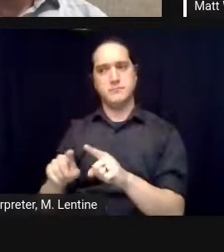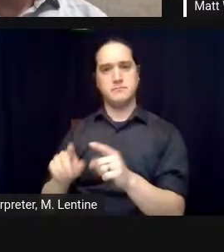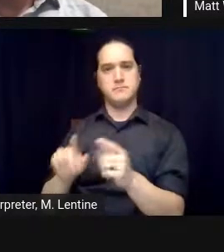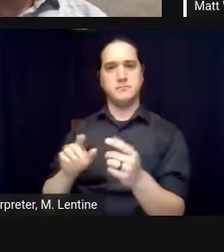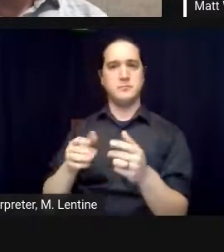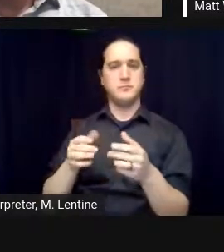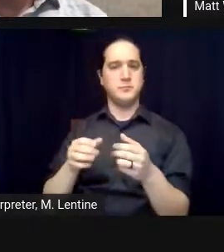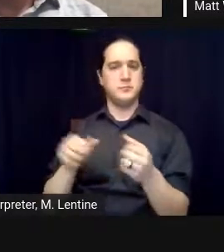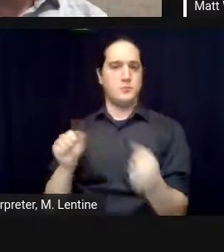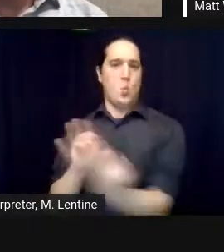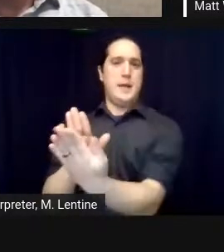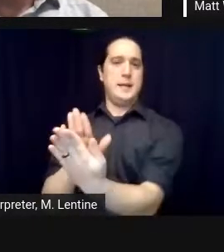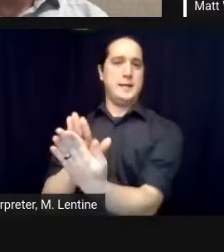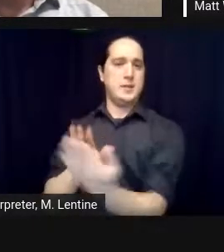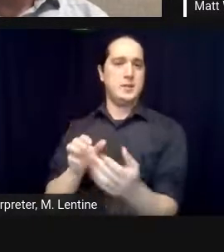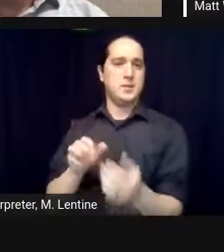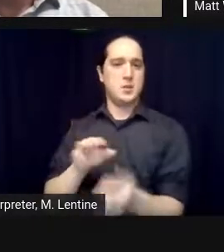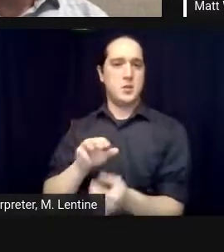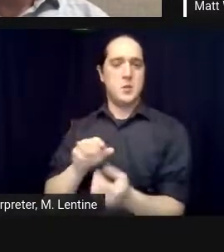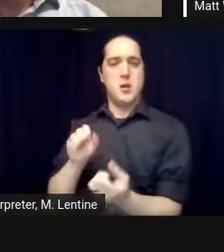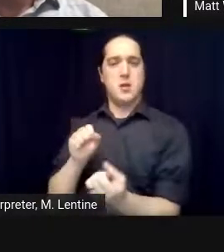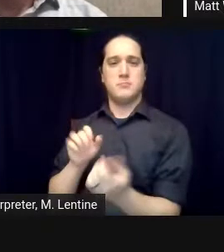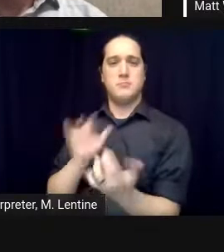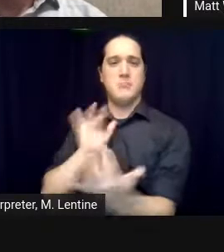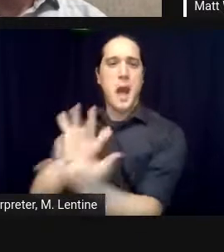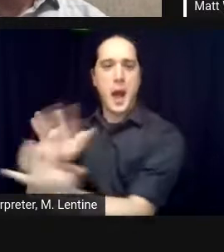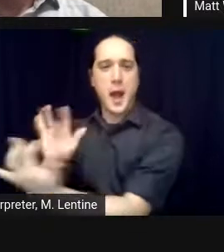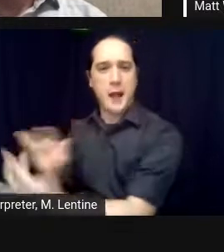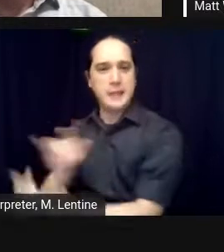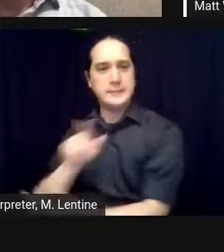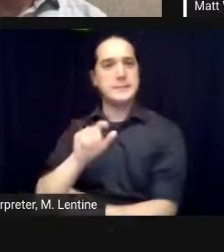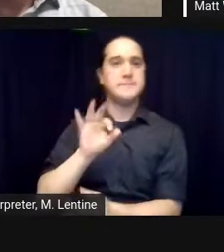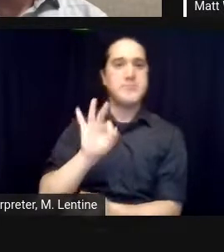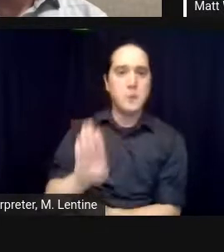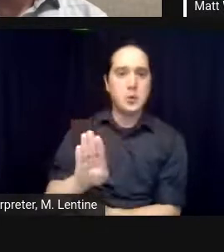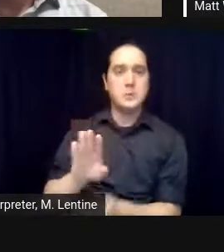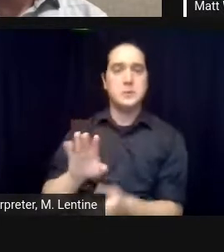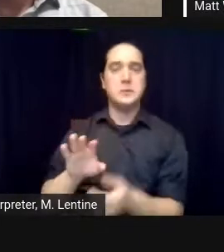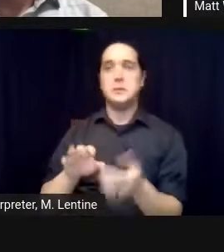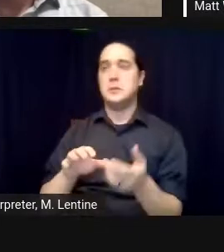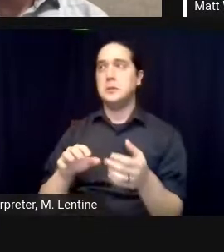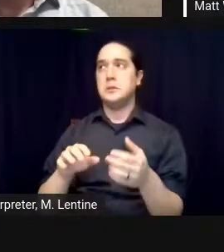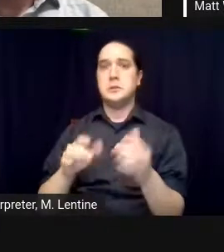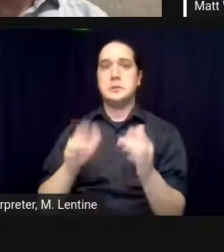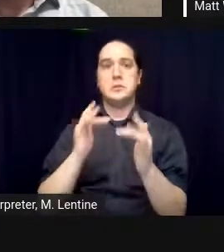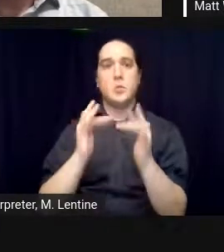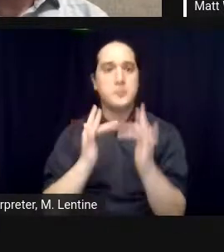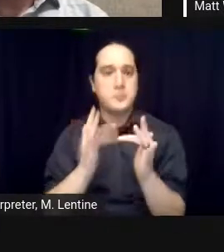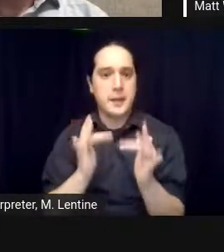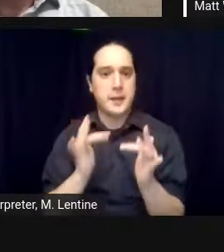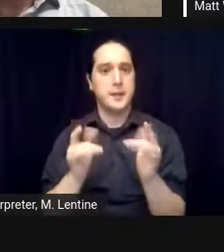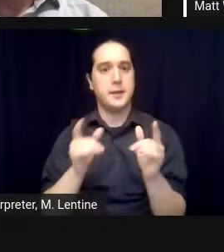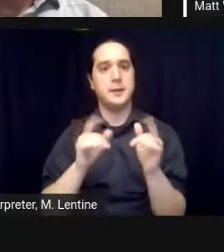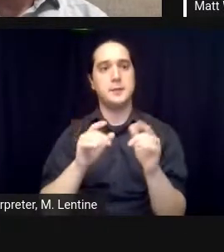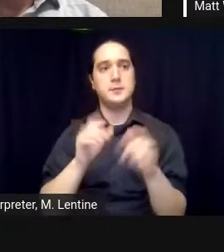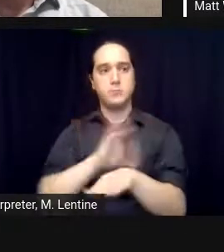that's really challenging that's really challenging uh and we did the best we could you know on on